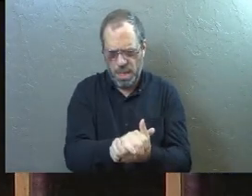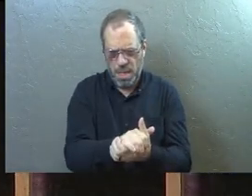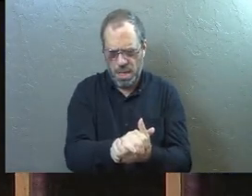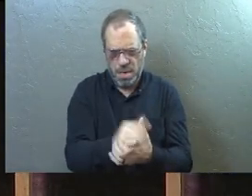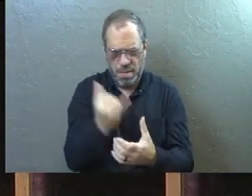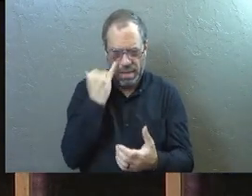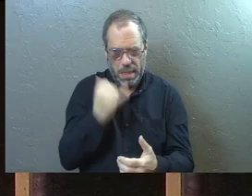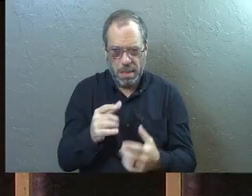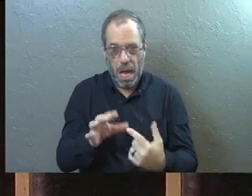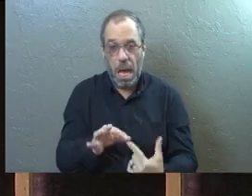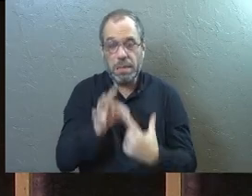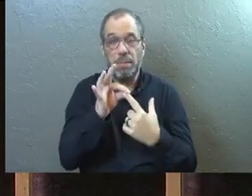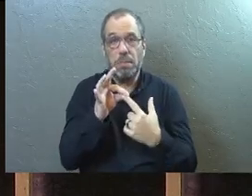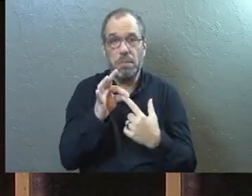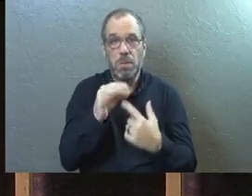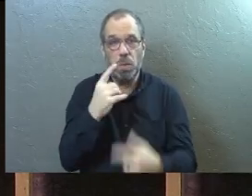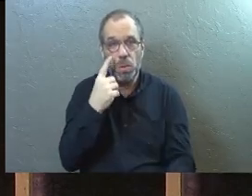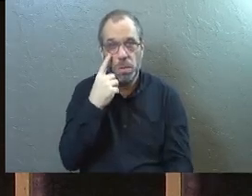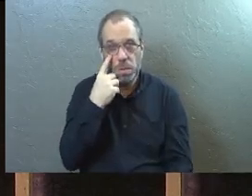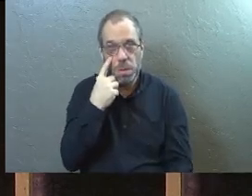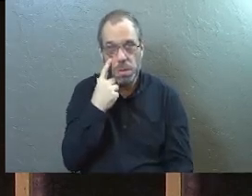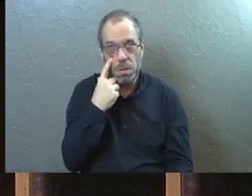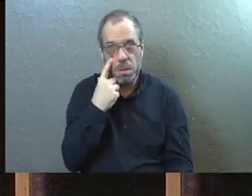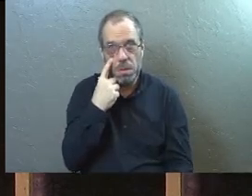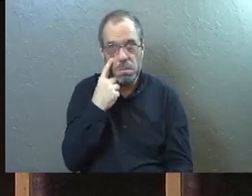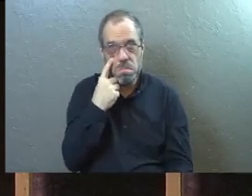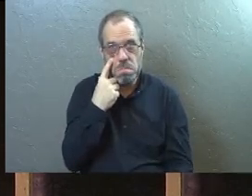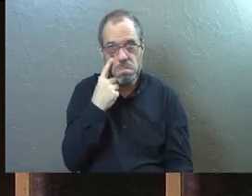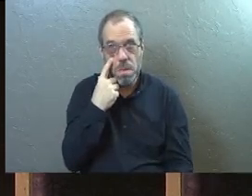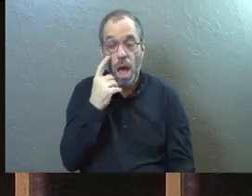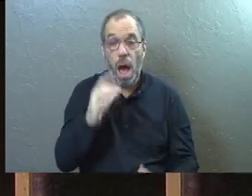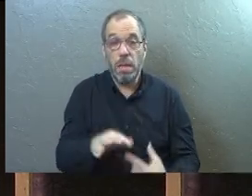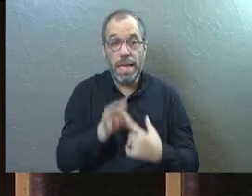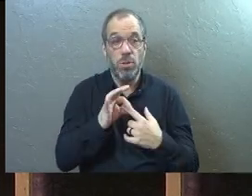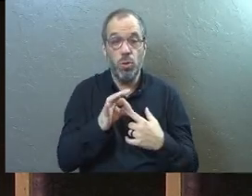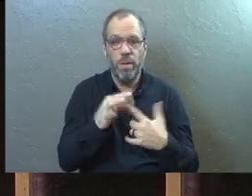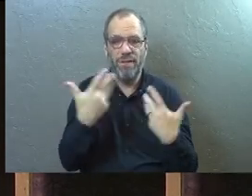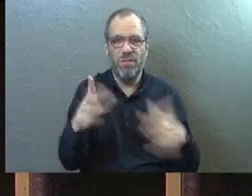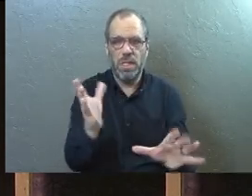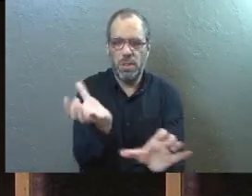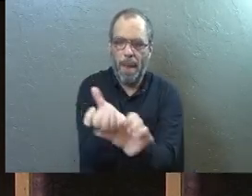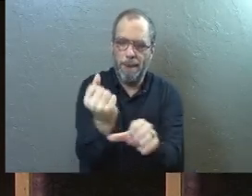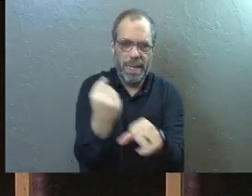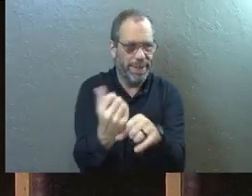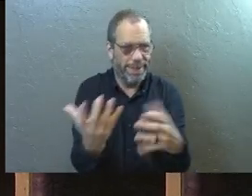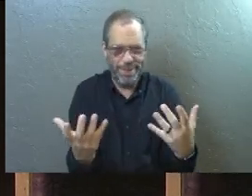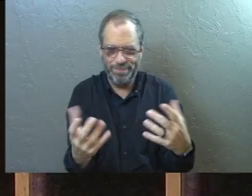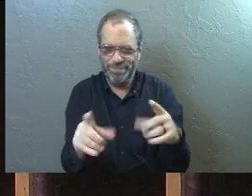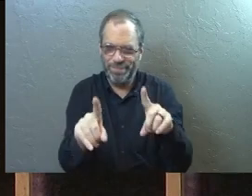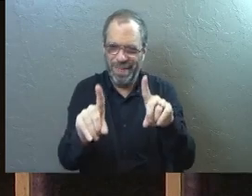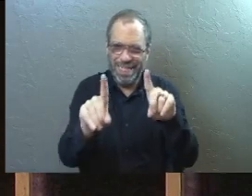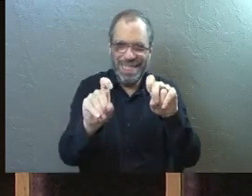Something isn't true unless we've seen it. Unless we've recreated it in a